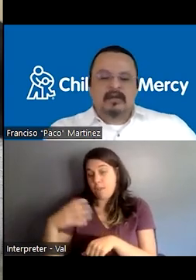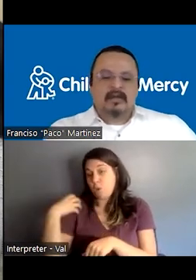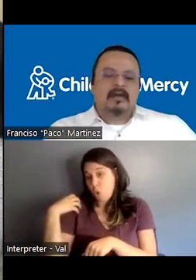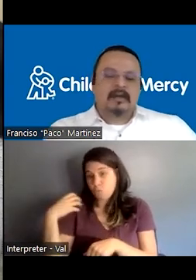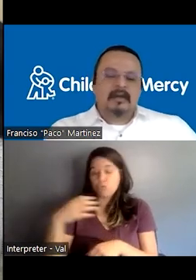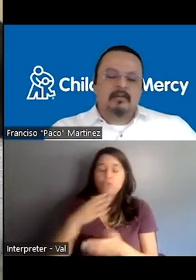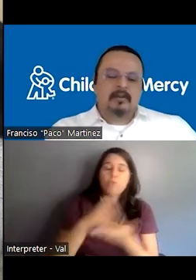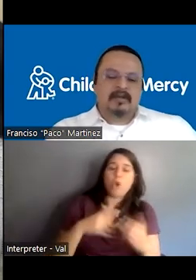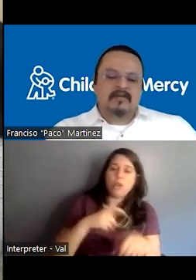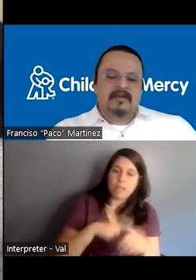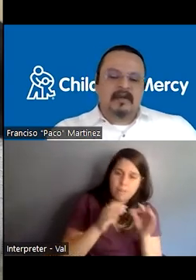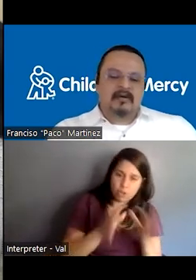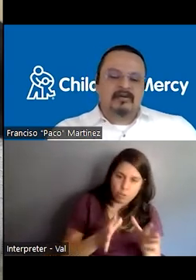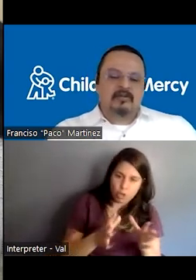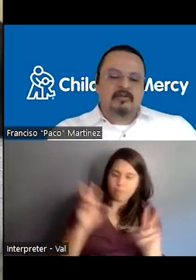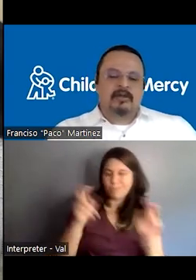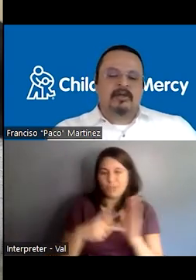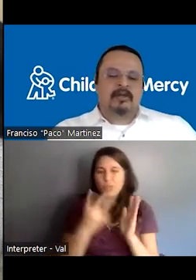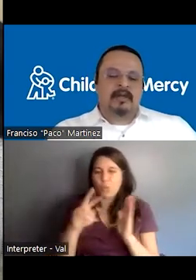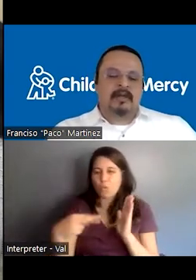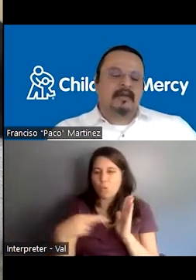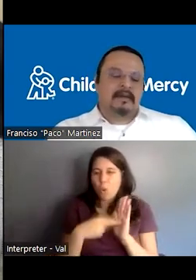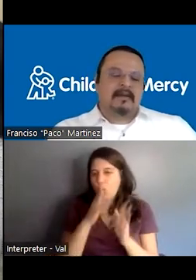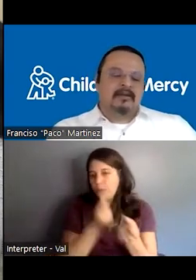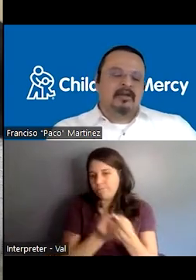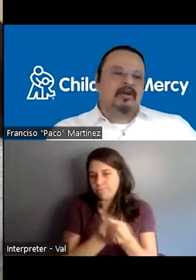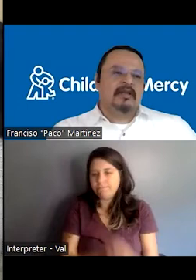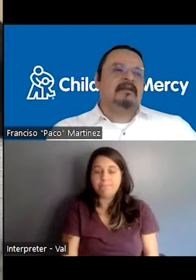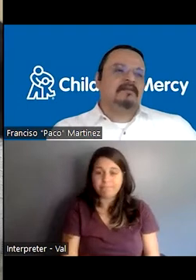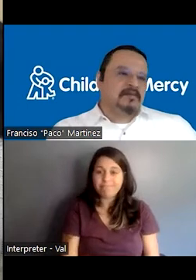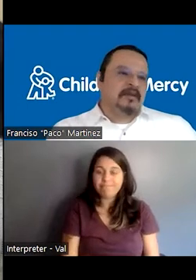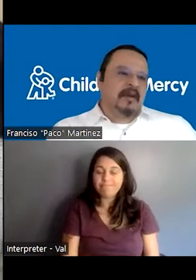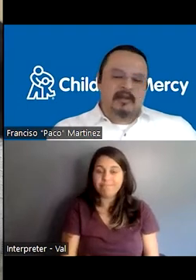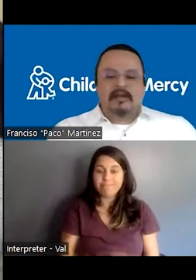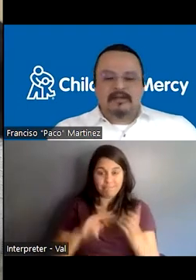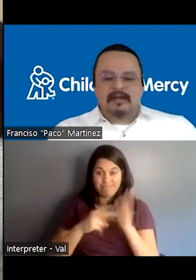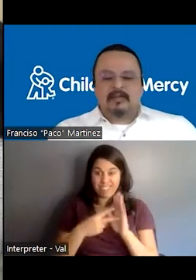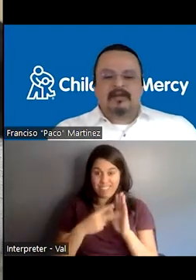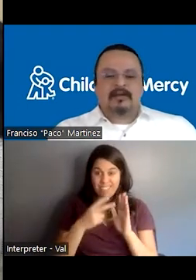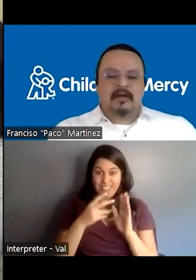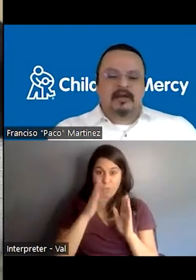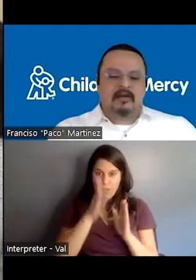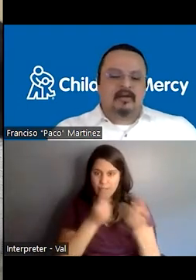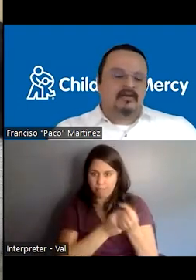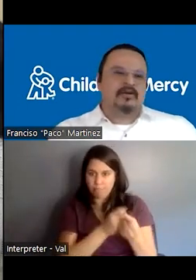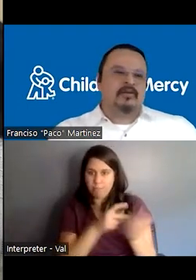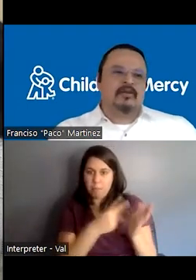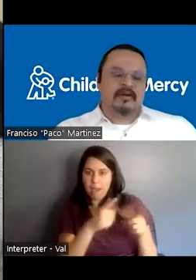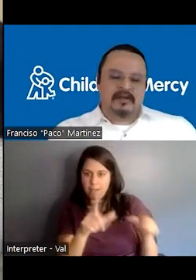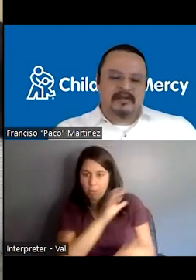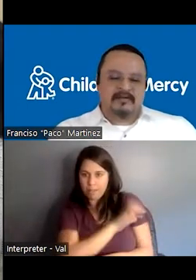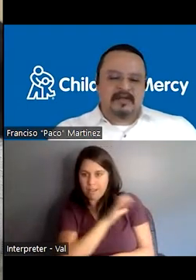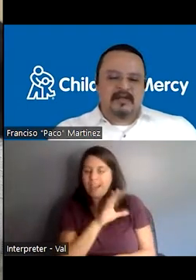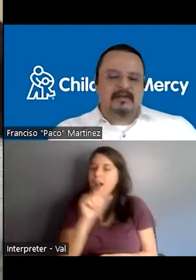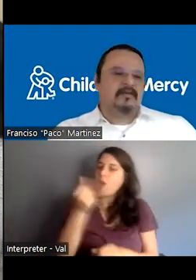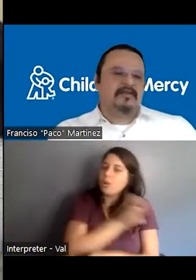employees that are going to support the not only the bilingual clinic, but also other